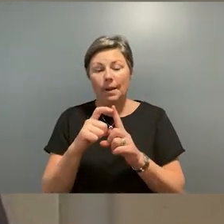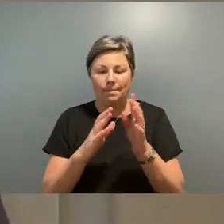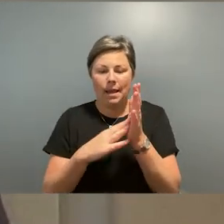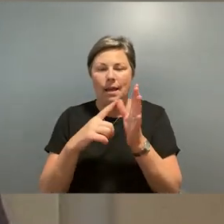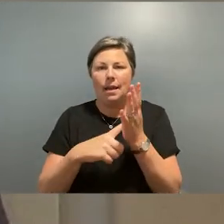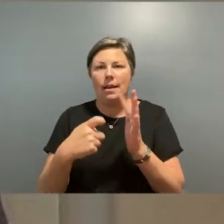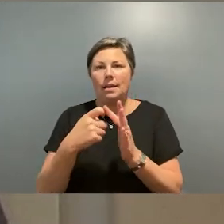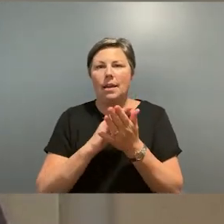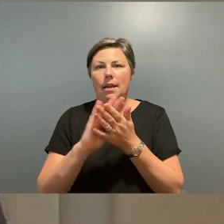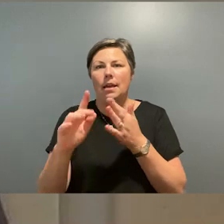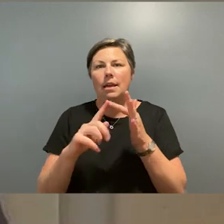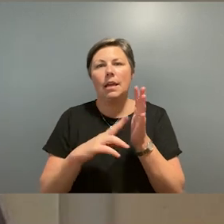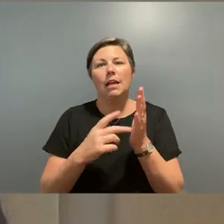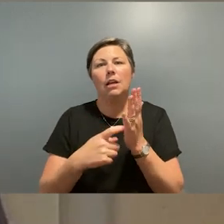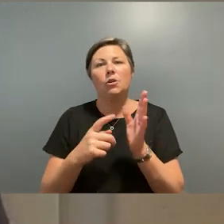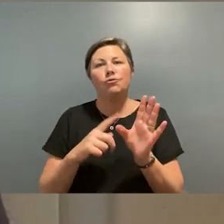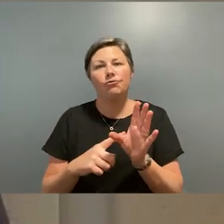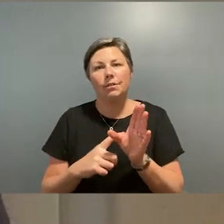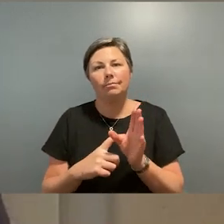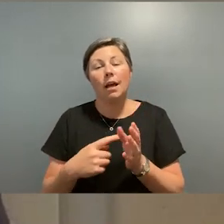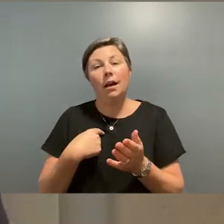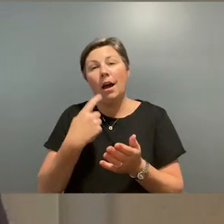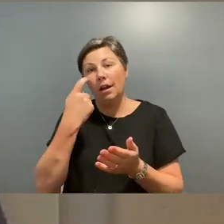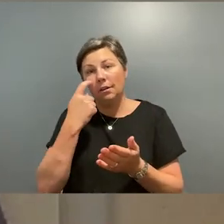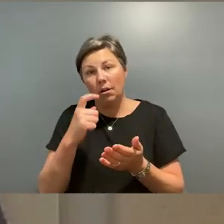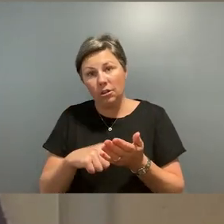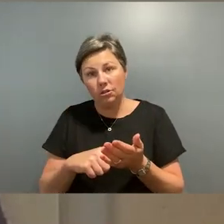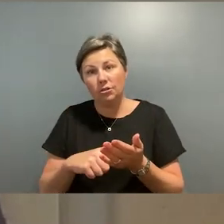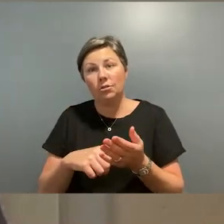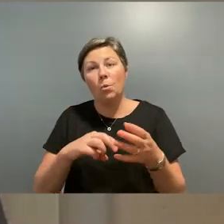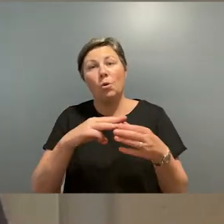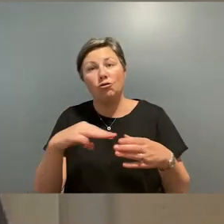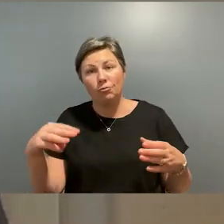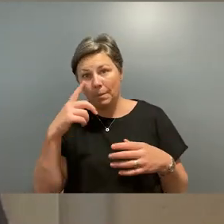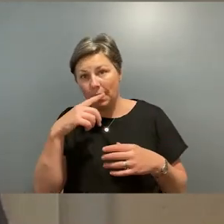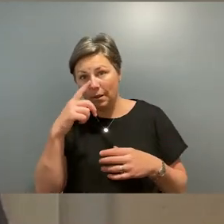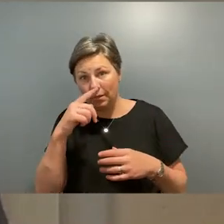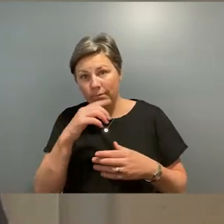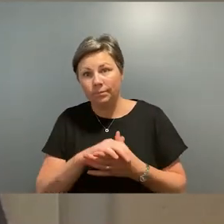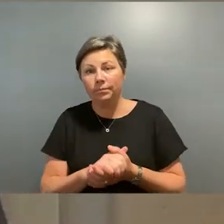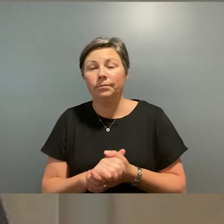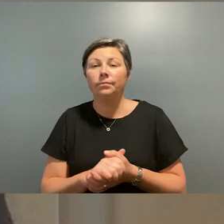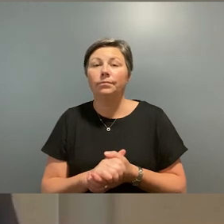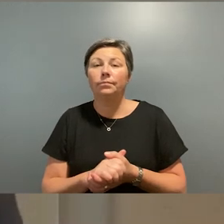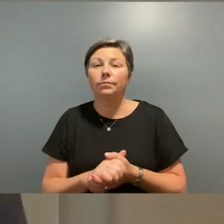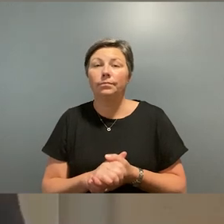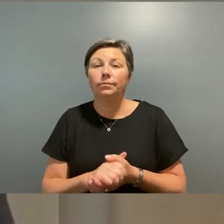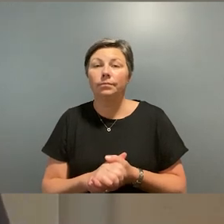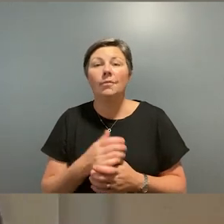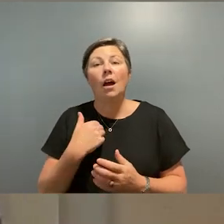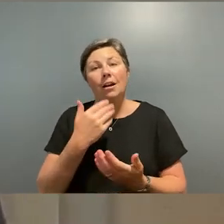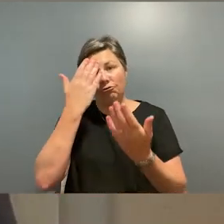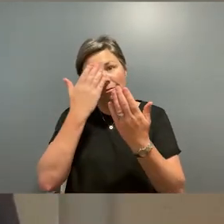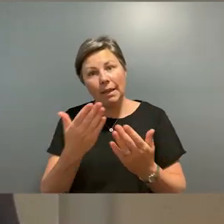acknowledge the Wurundjeri people of the Koolam Nation on whose land I meet with you tonight and to